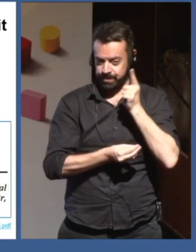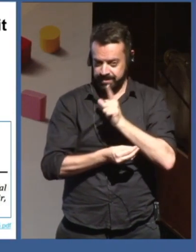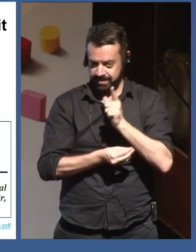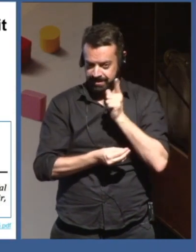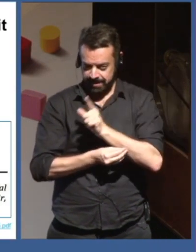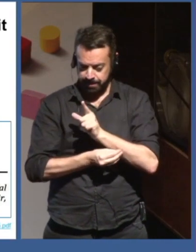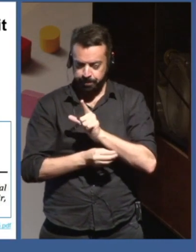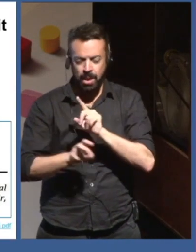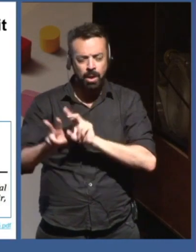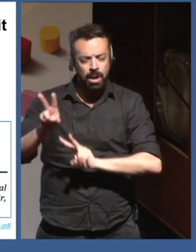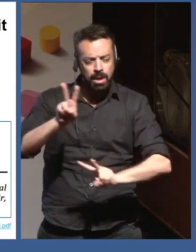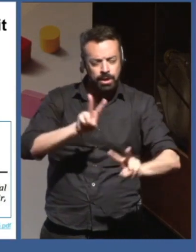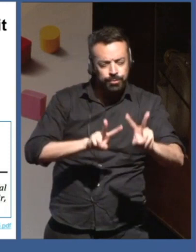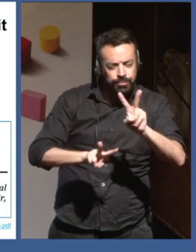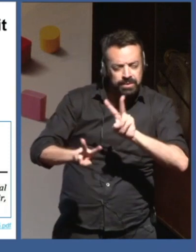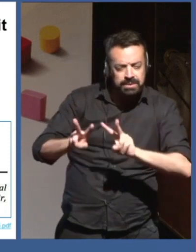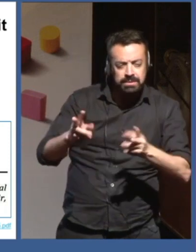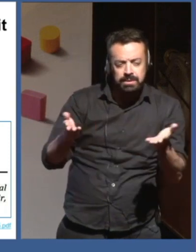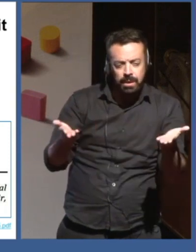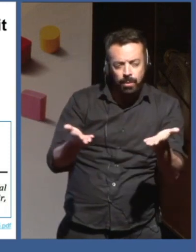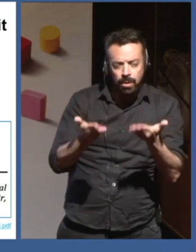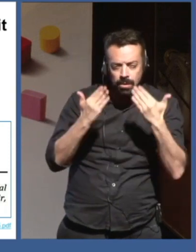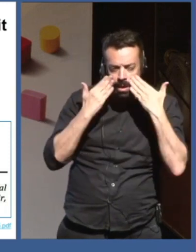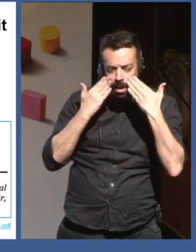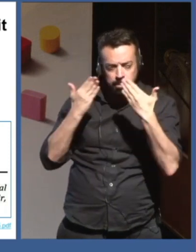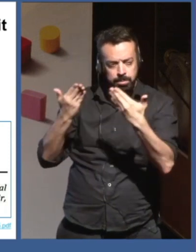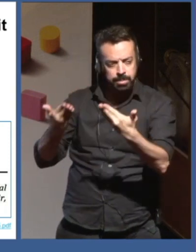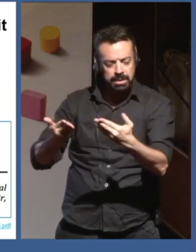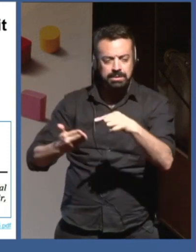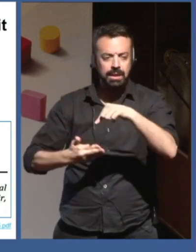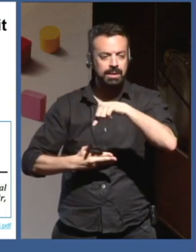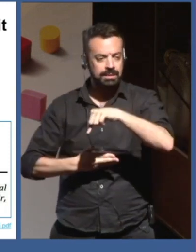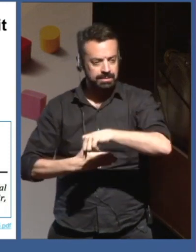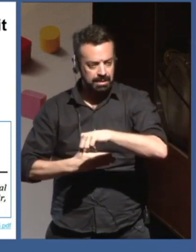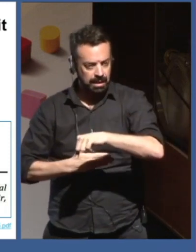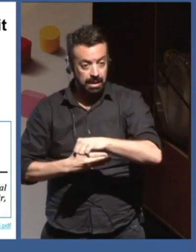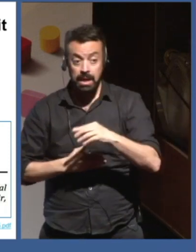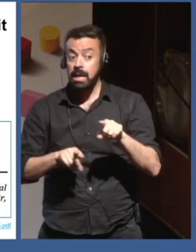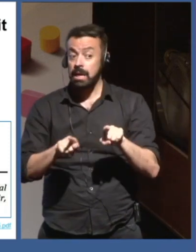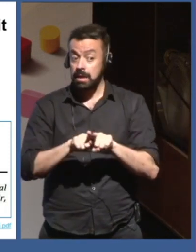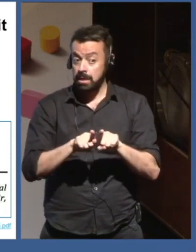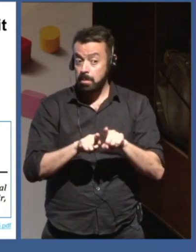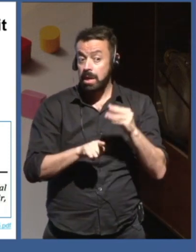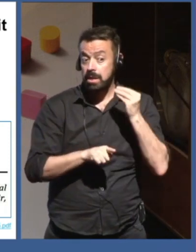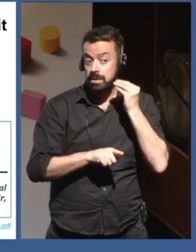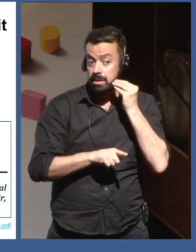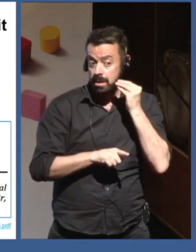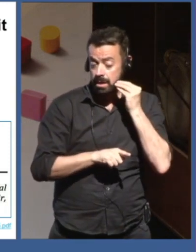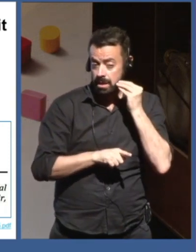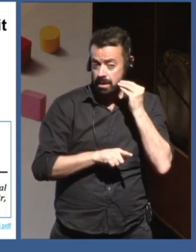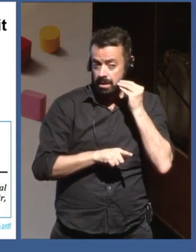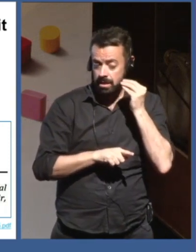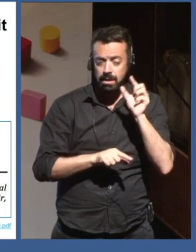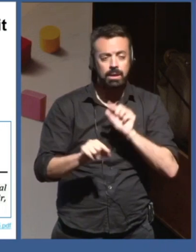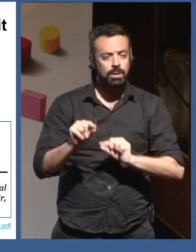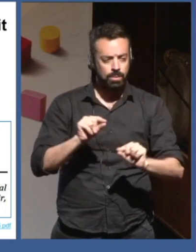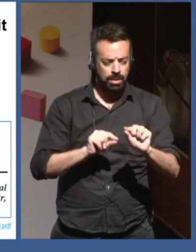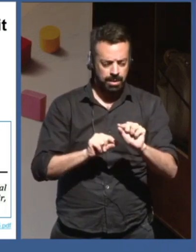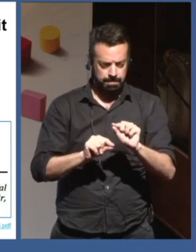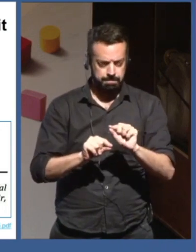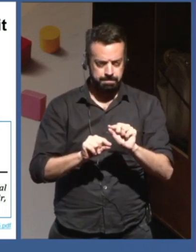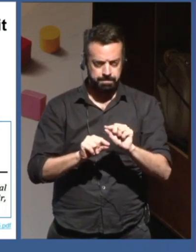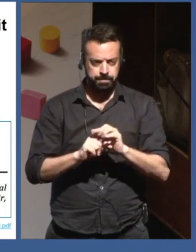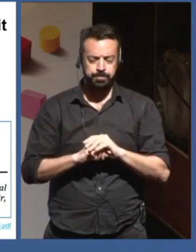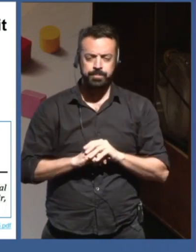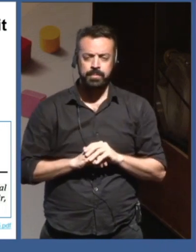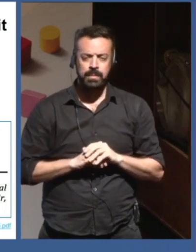trying to put forth with others and that we're trying to test and implement is what would a human AI